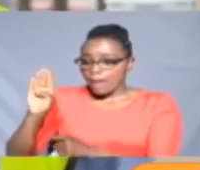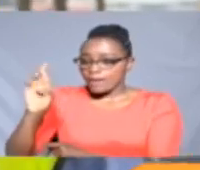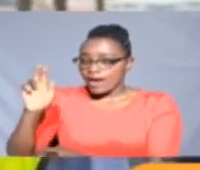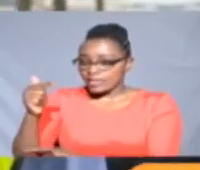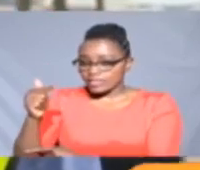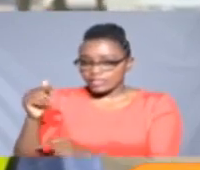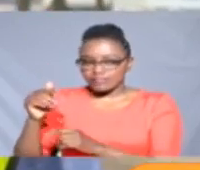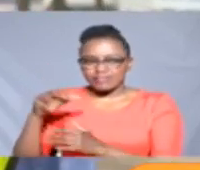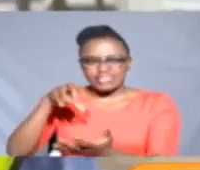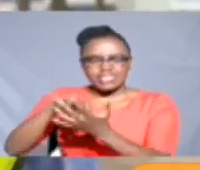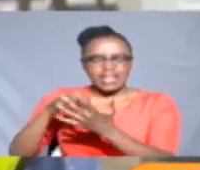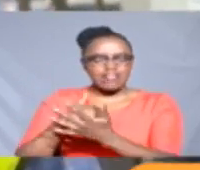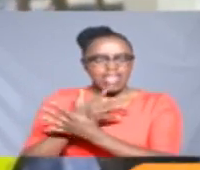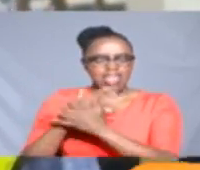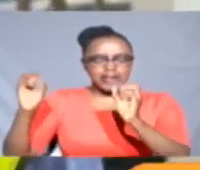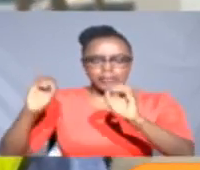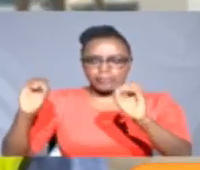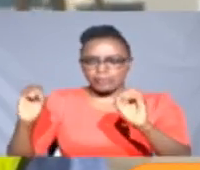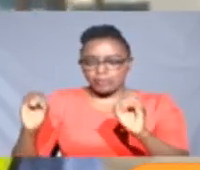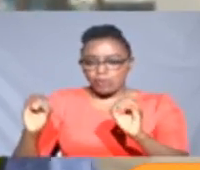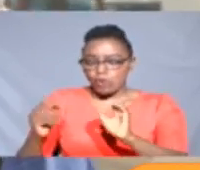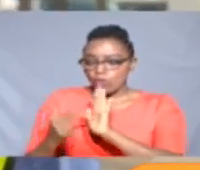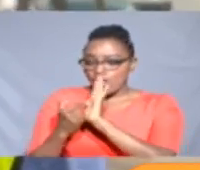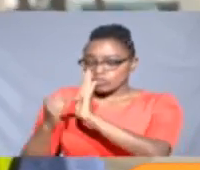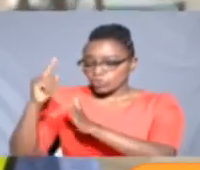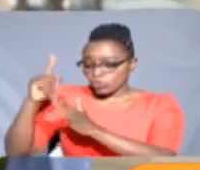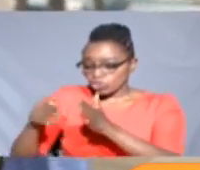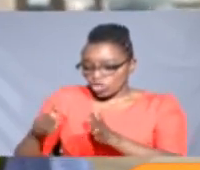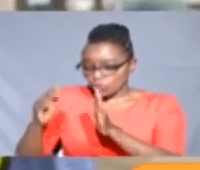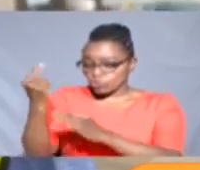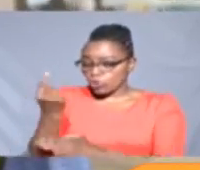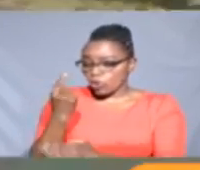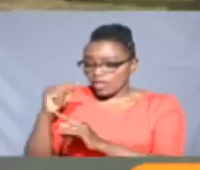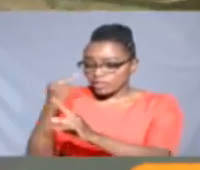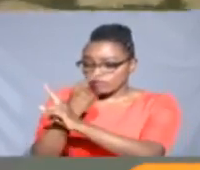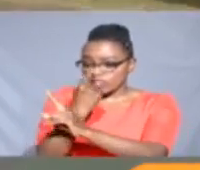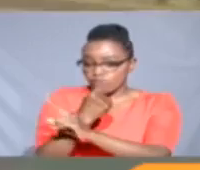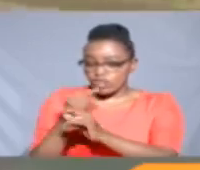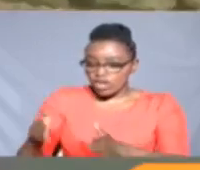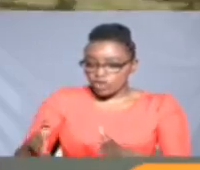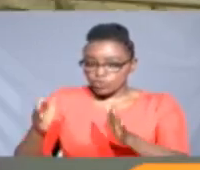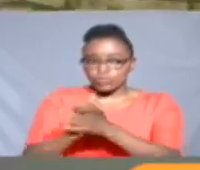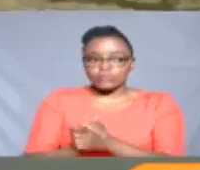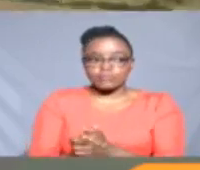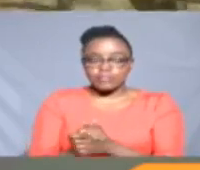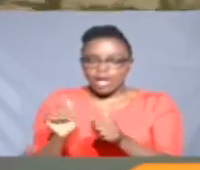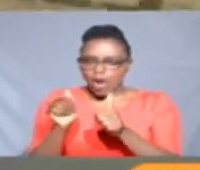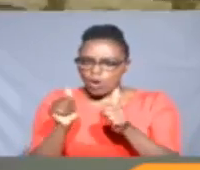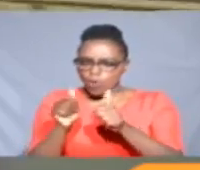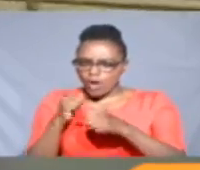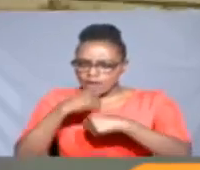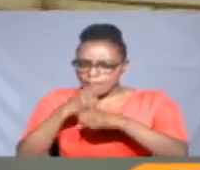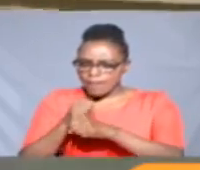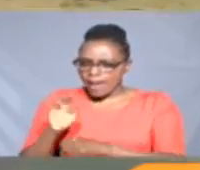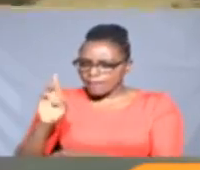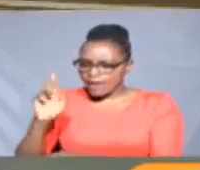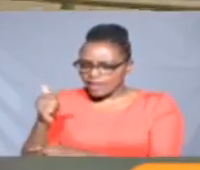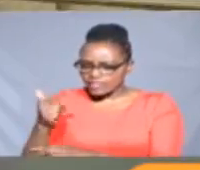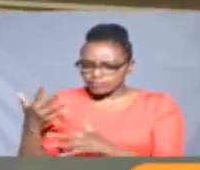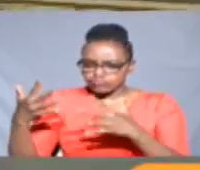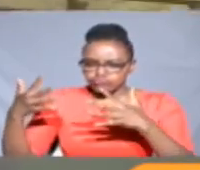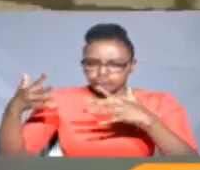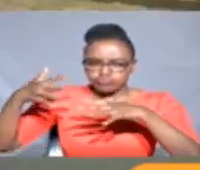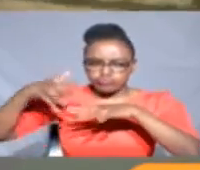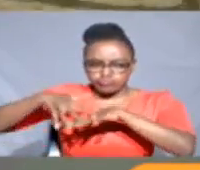BRT station. Now, we have not heard of any of that. What we have been shown are the routes, the different routes. Indeed, a well-designed BRT